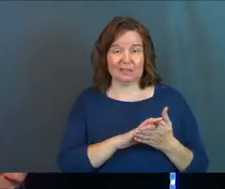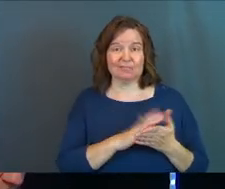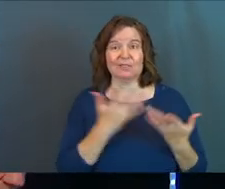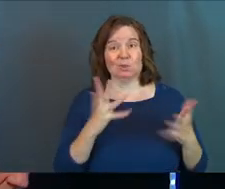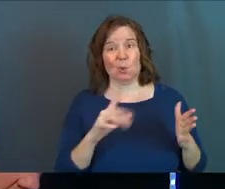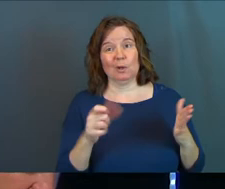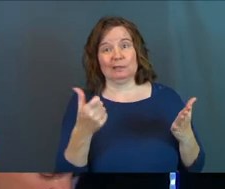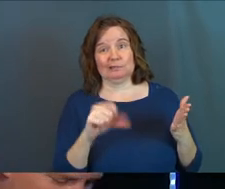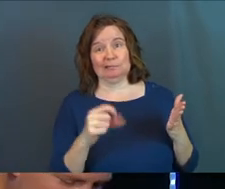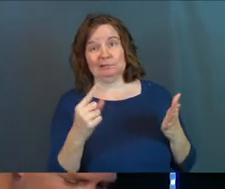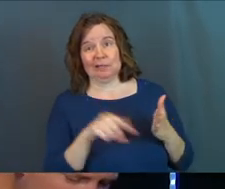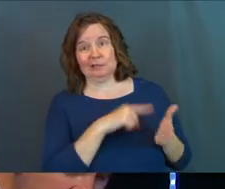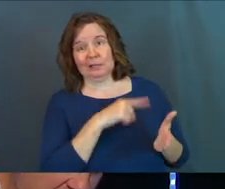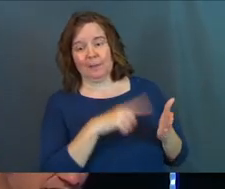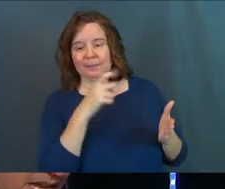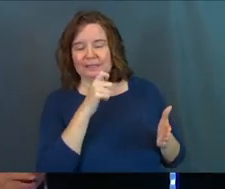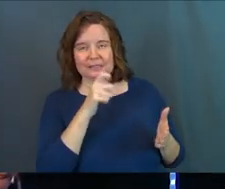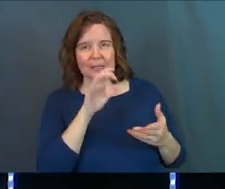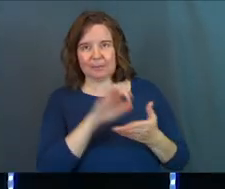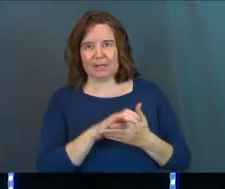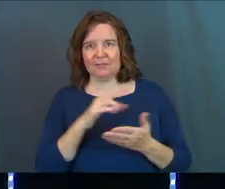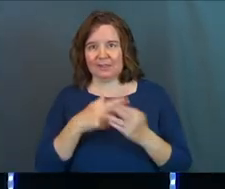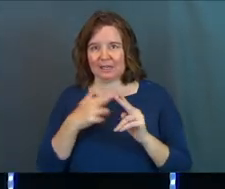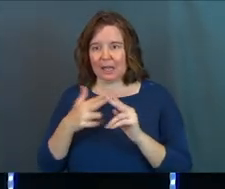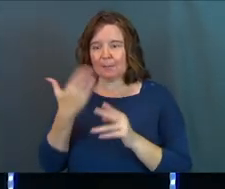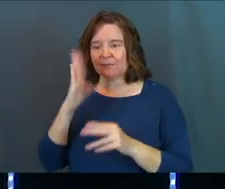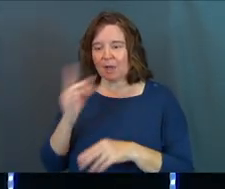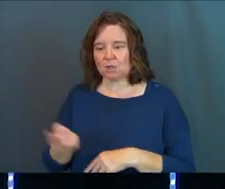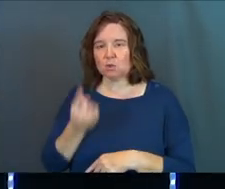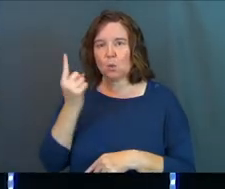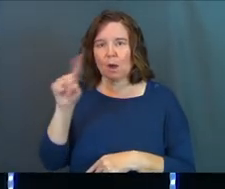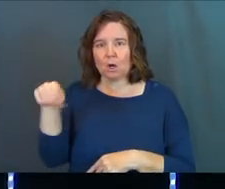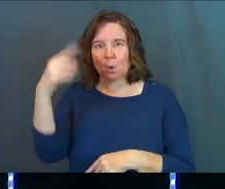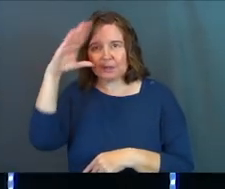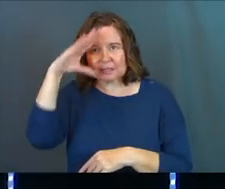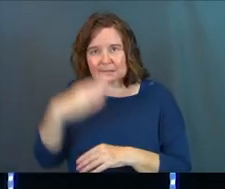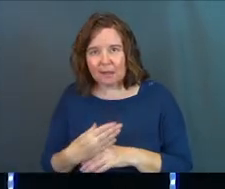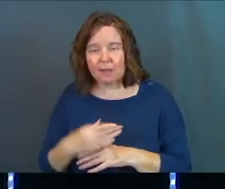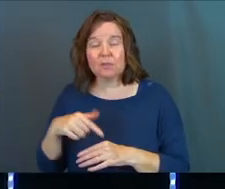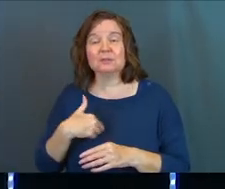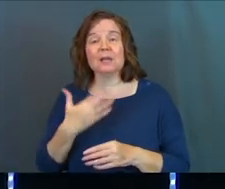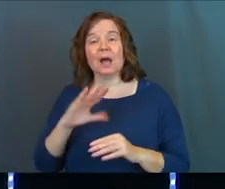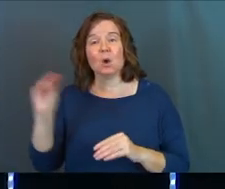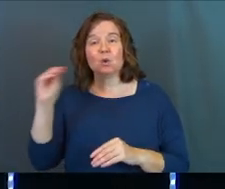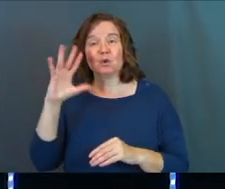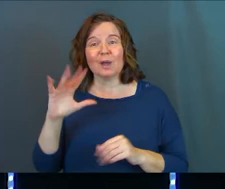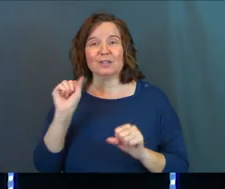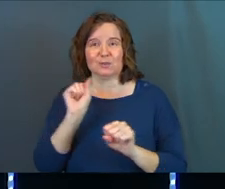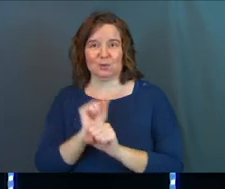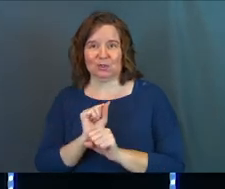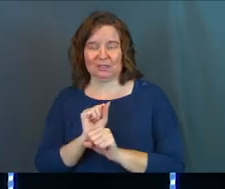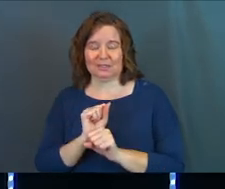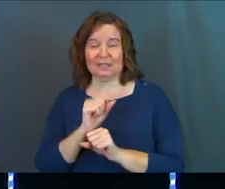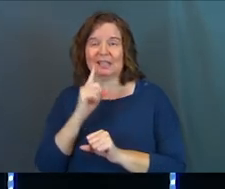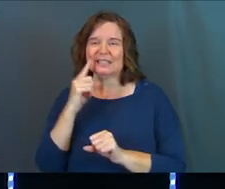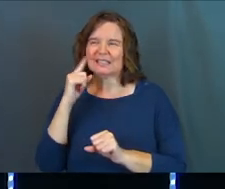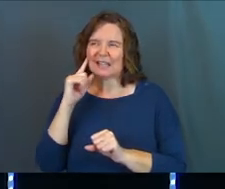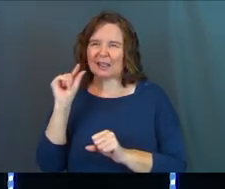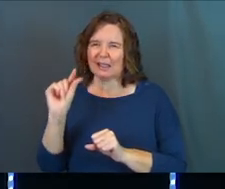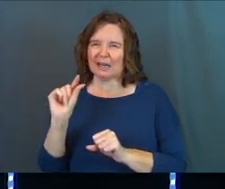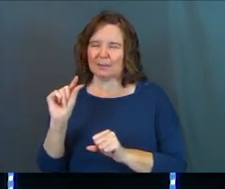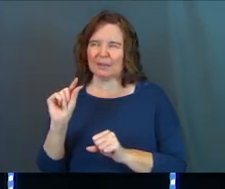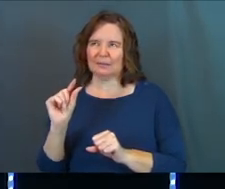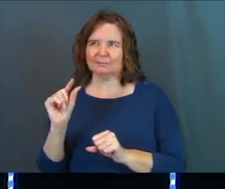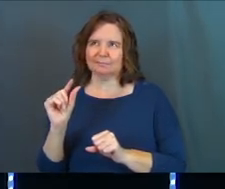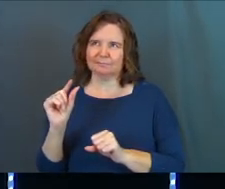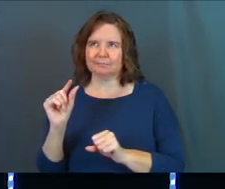condemned already because they have not believed in the name of God's one and only son. So this is how grace works. And it's going to sound a little